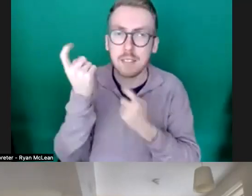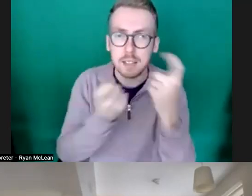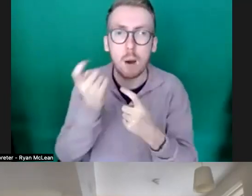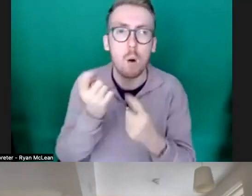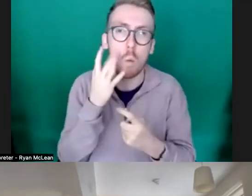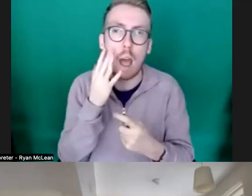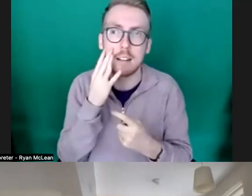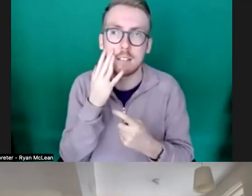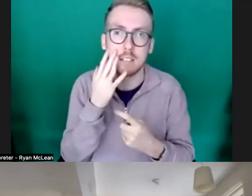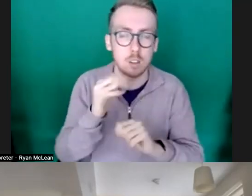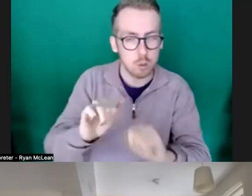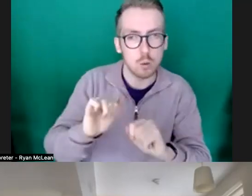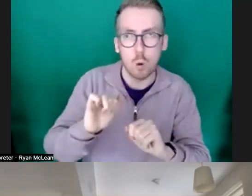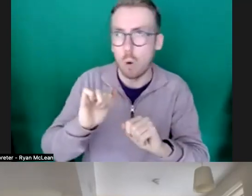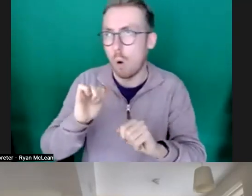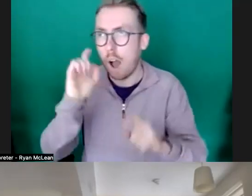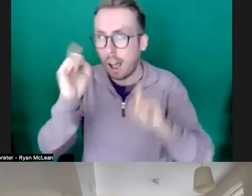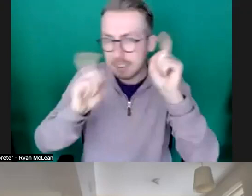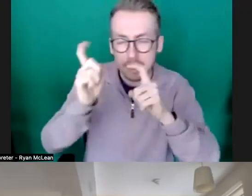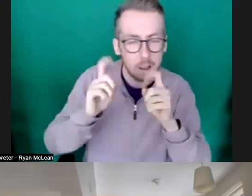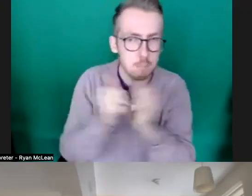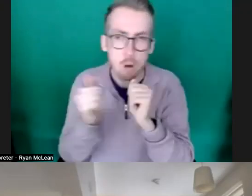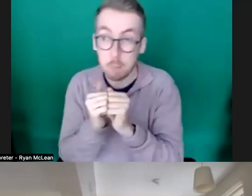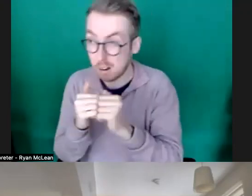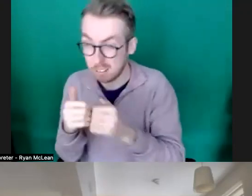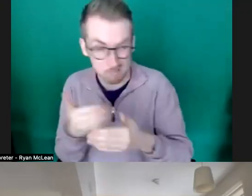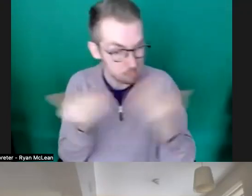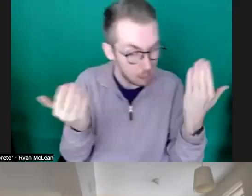um when you're thinking about ideas for kind of after dark work